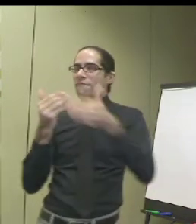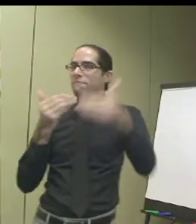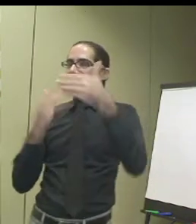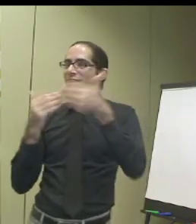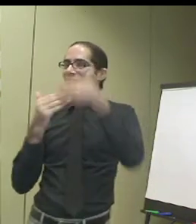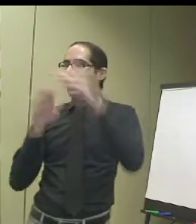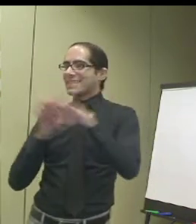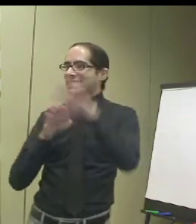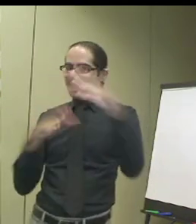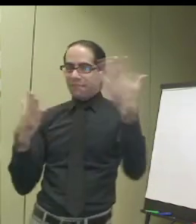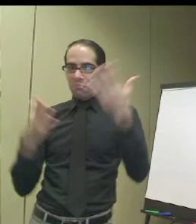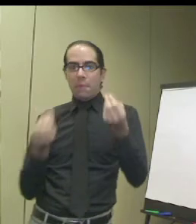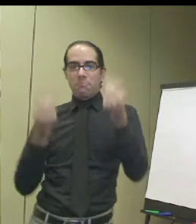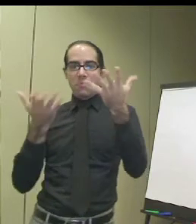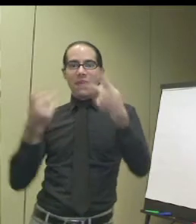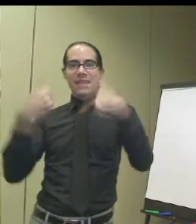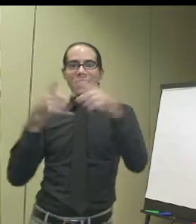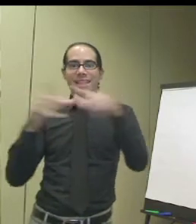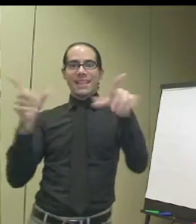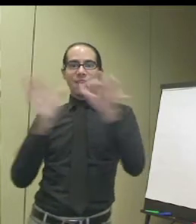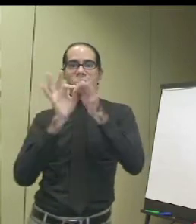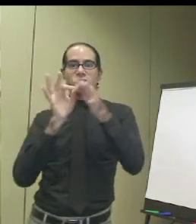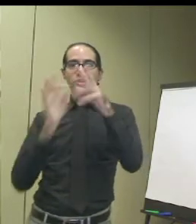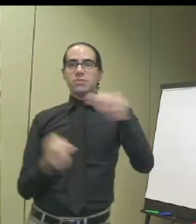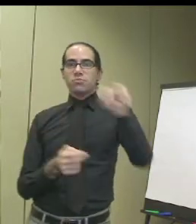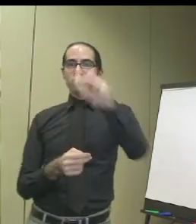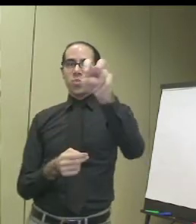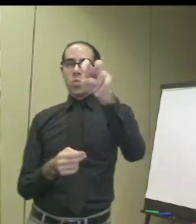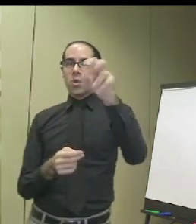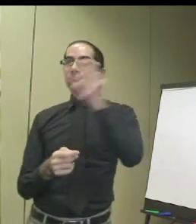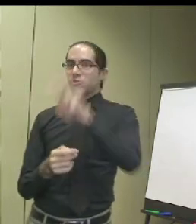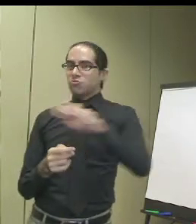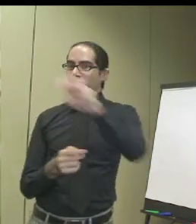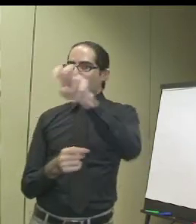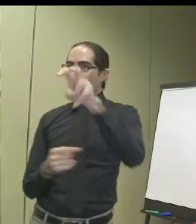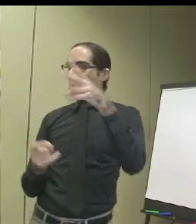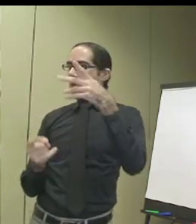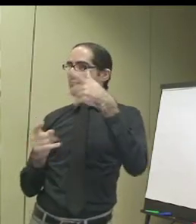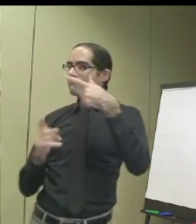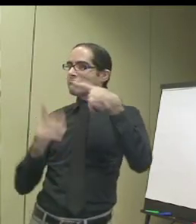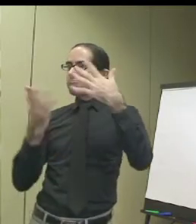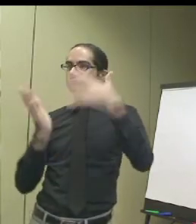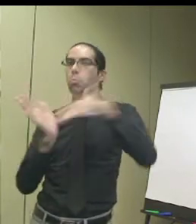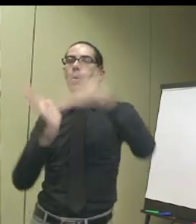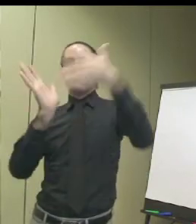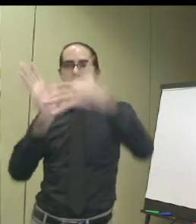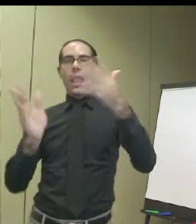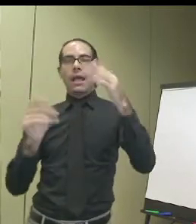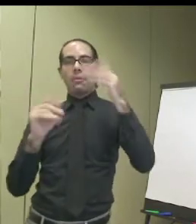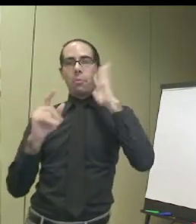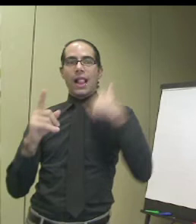In addition. Museums would like to take the next step in providing sign language interpreters for tours.